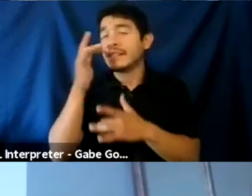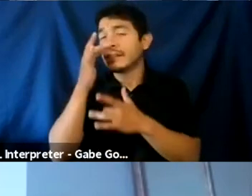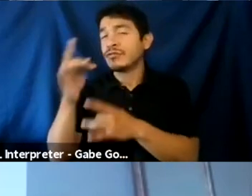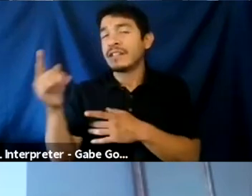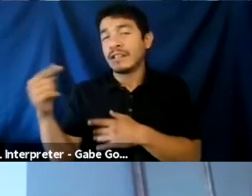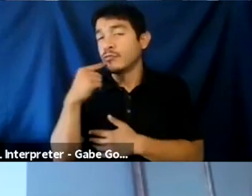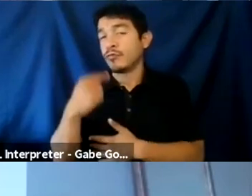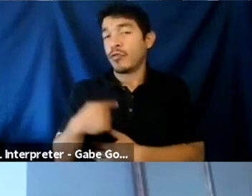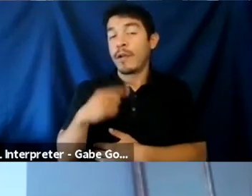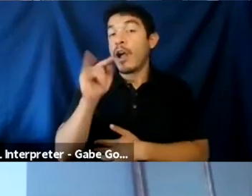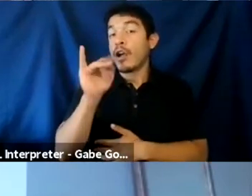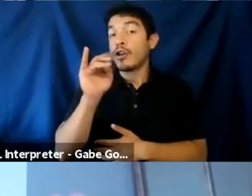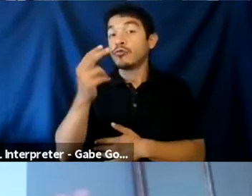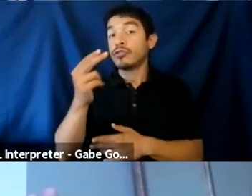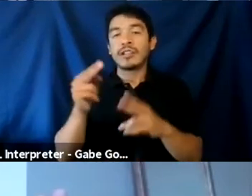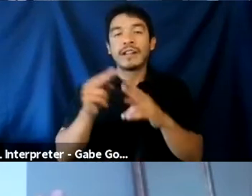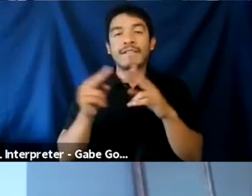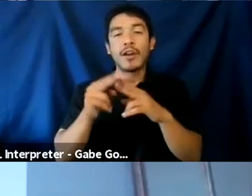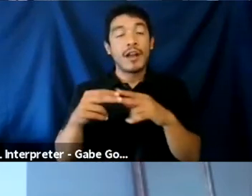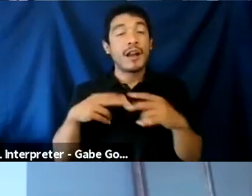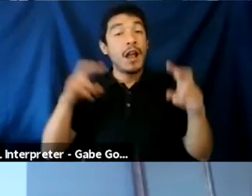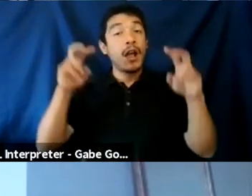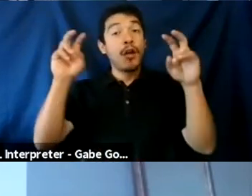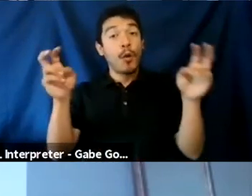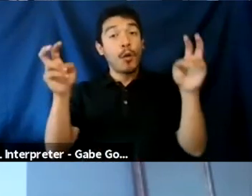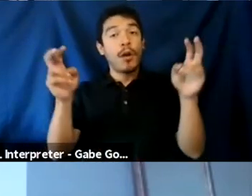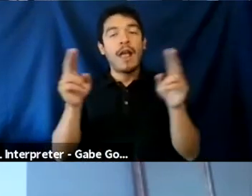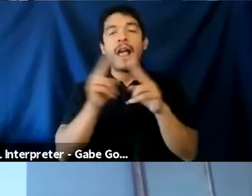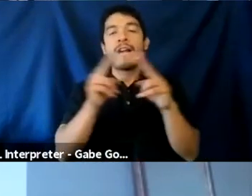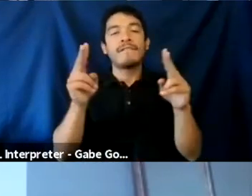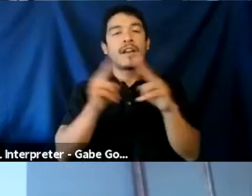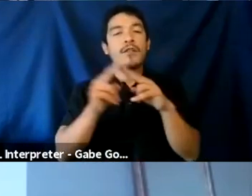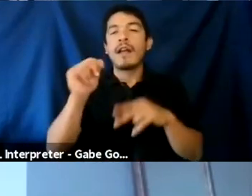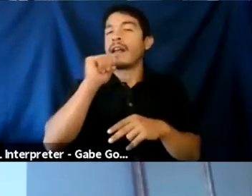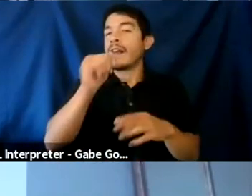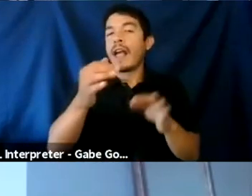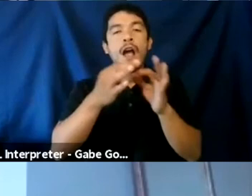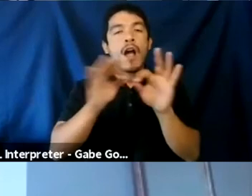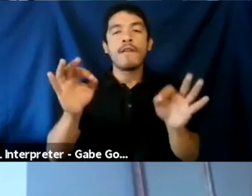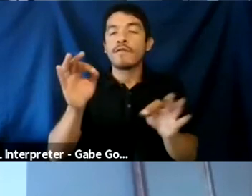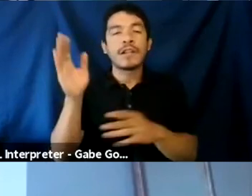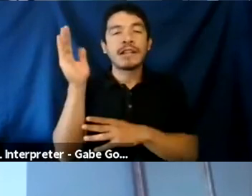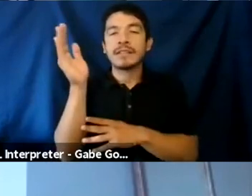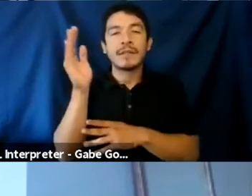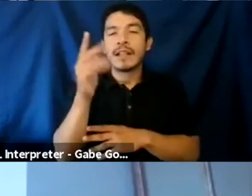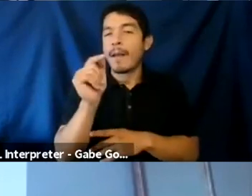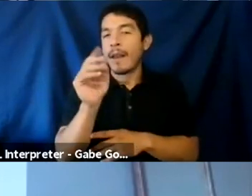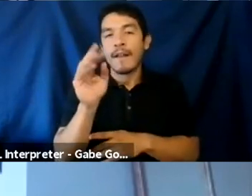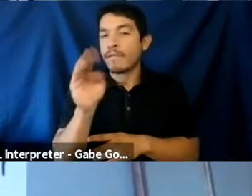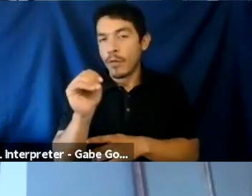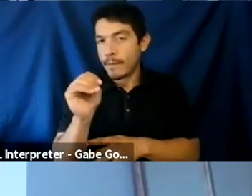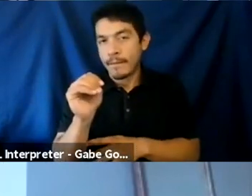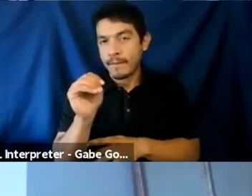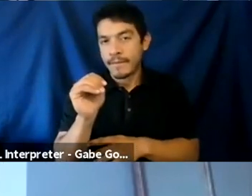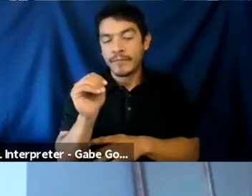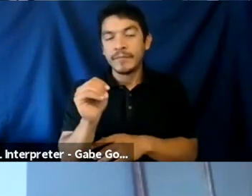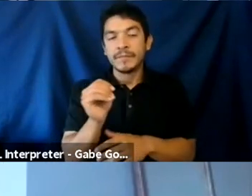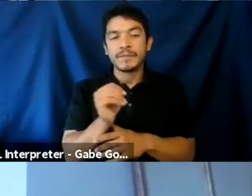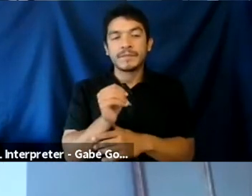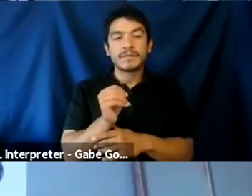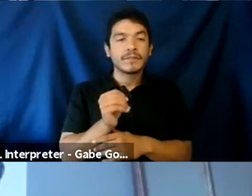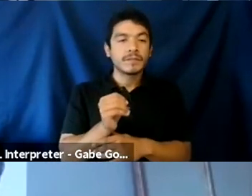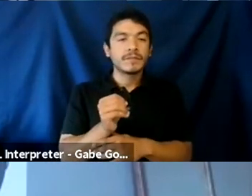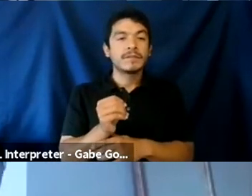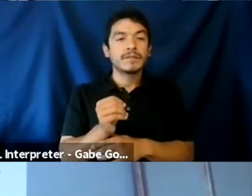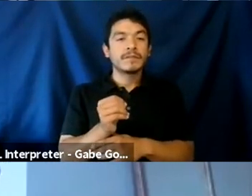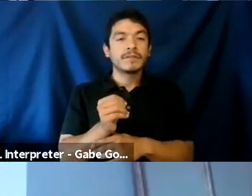Twitch is very, and I quote, it's very explicitly not a free speech platform. Um, and he says that like, and here's